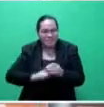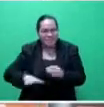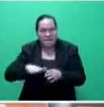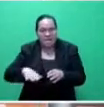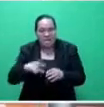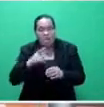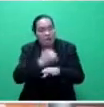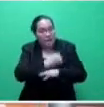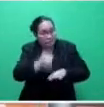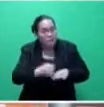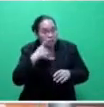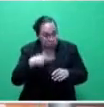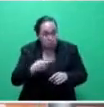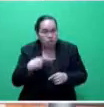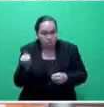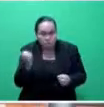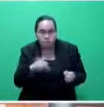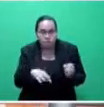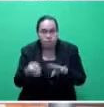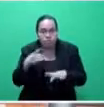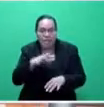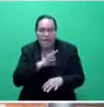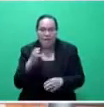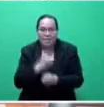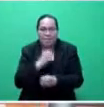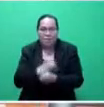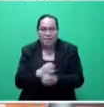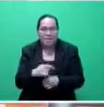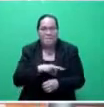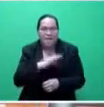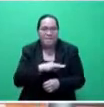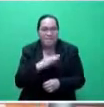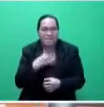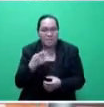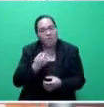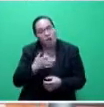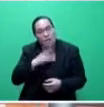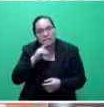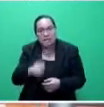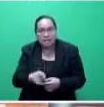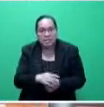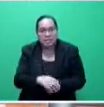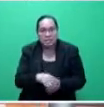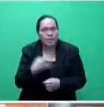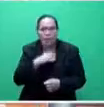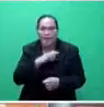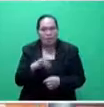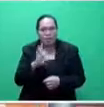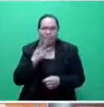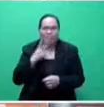for government to continue these unemployment benefits. And as we have said, Mr. Speaker, sir, we're not going for this